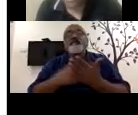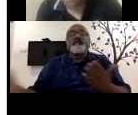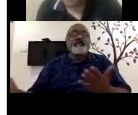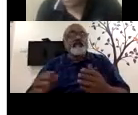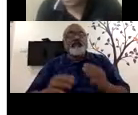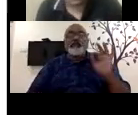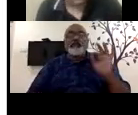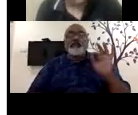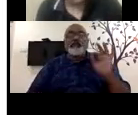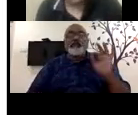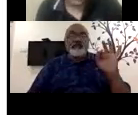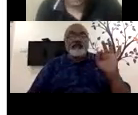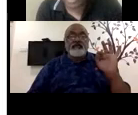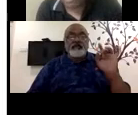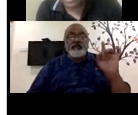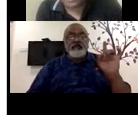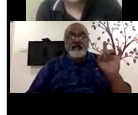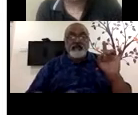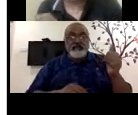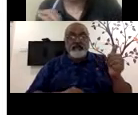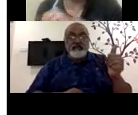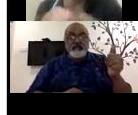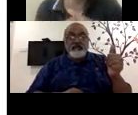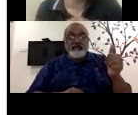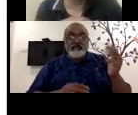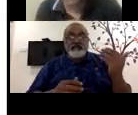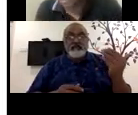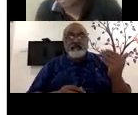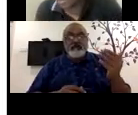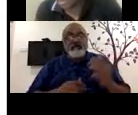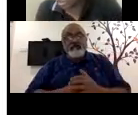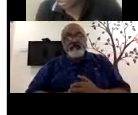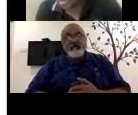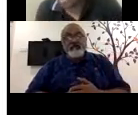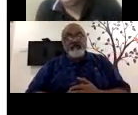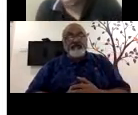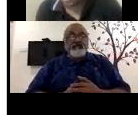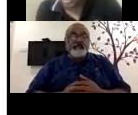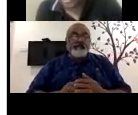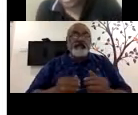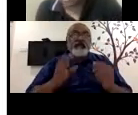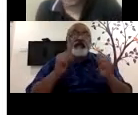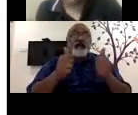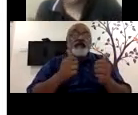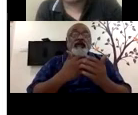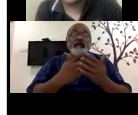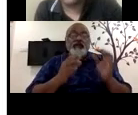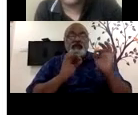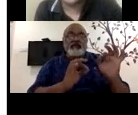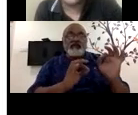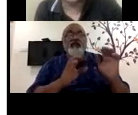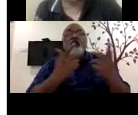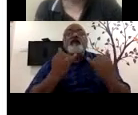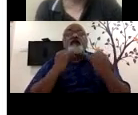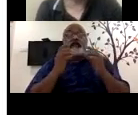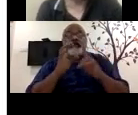great section. Anybody else, what do you think Saksim's suggestion, what are the good things about it and what, what are the